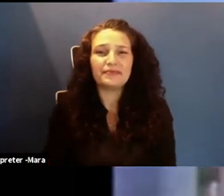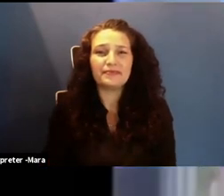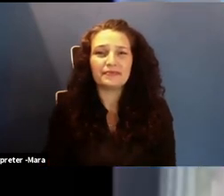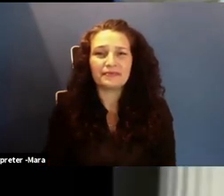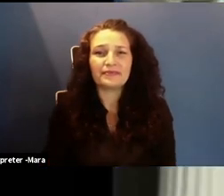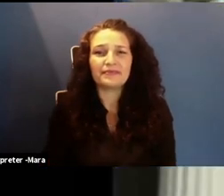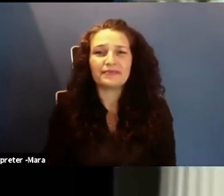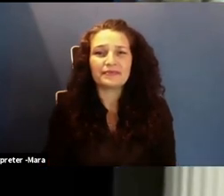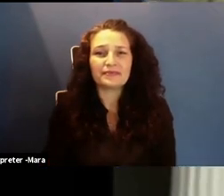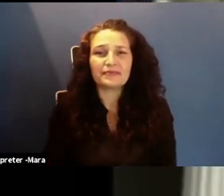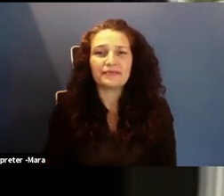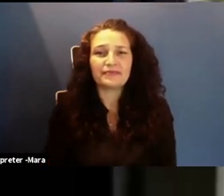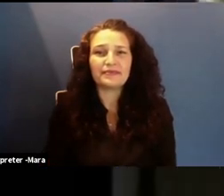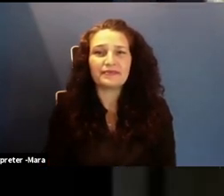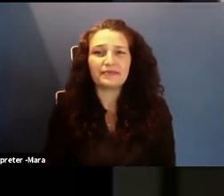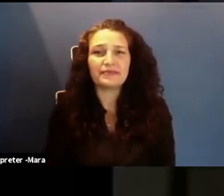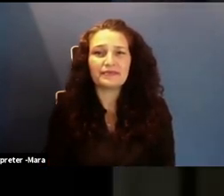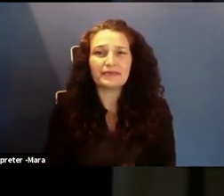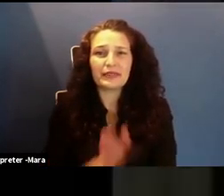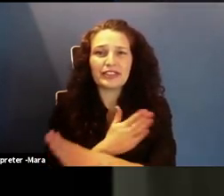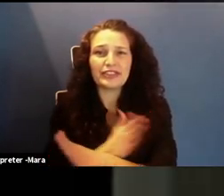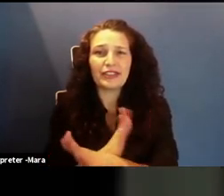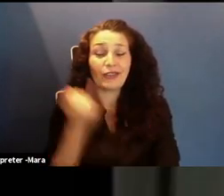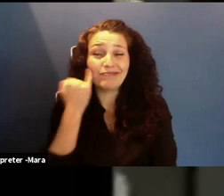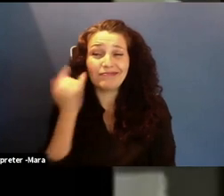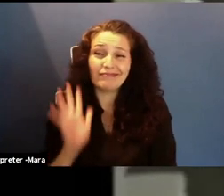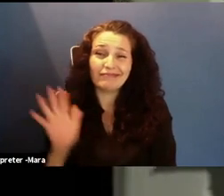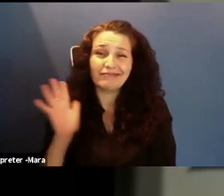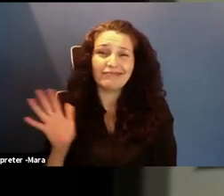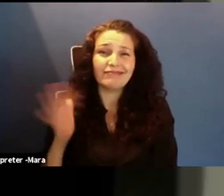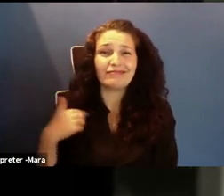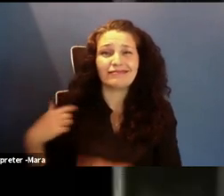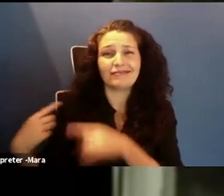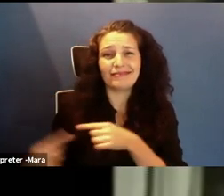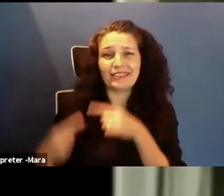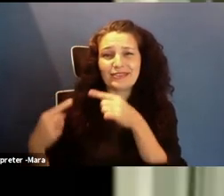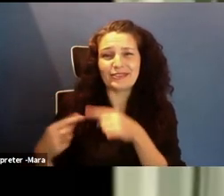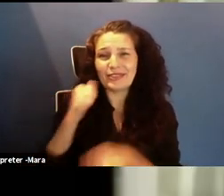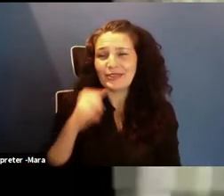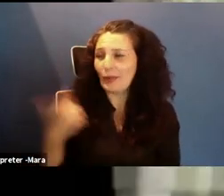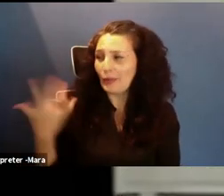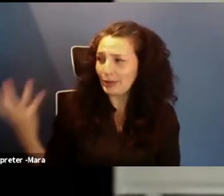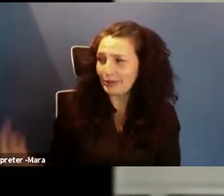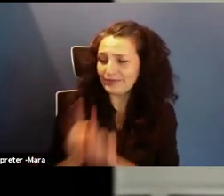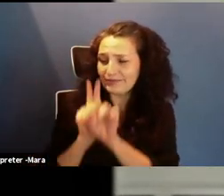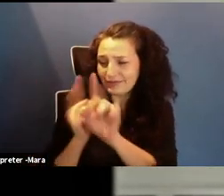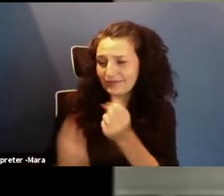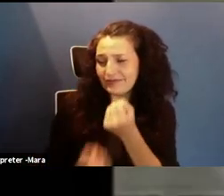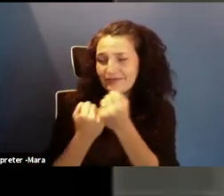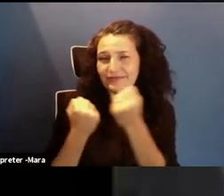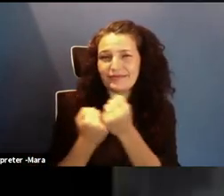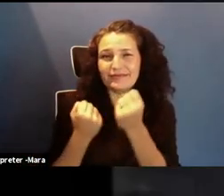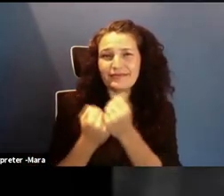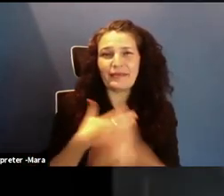If I was a troubled girl, I'd want you on my side. I'd spend